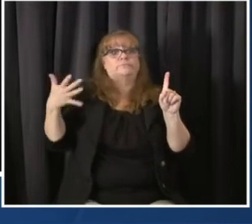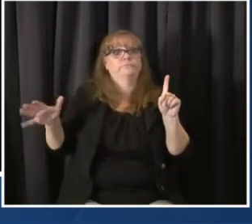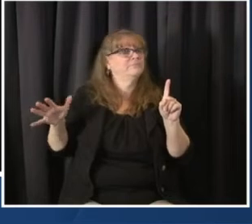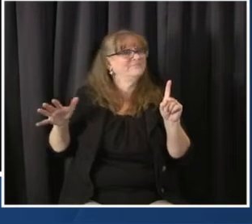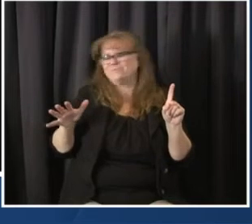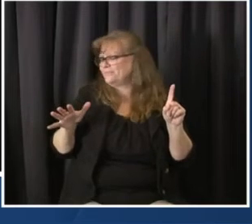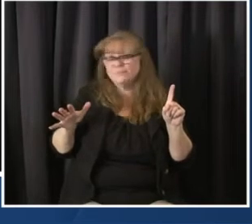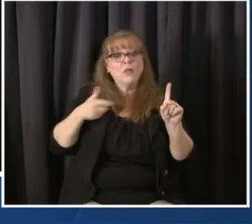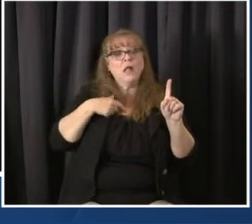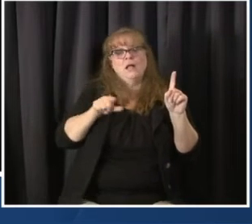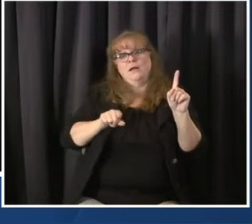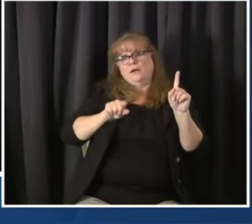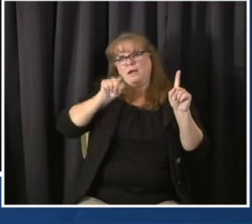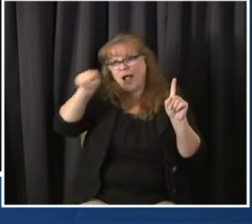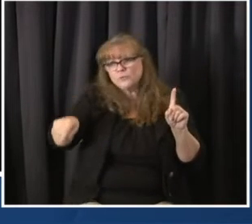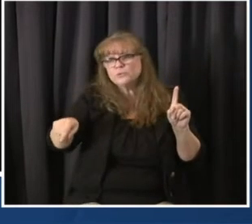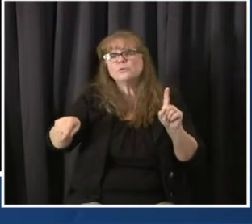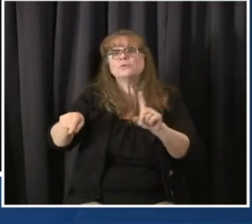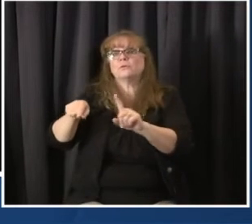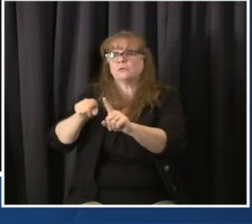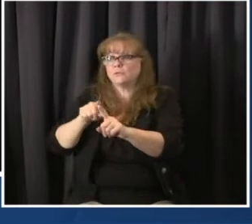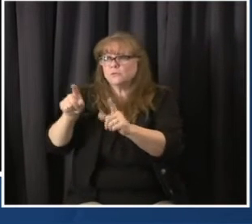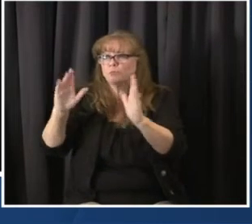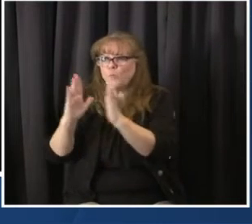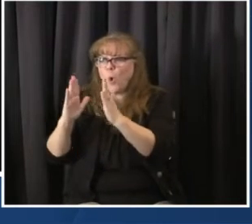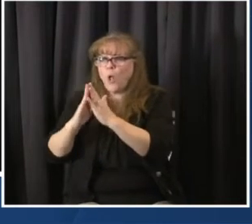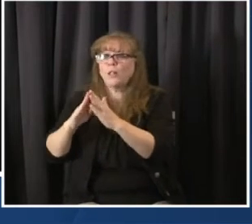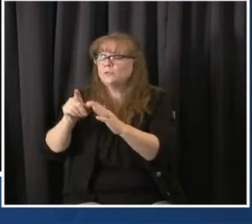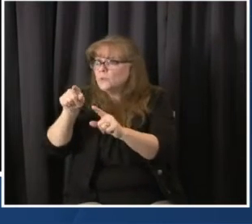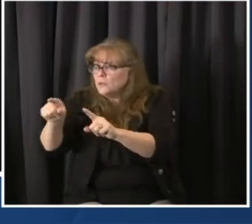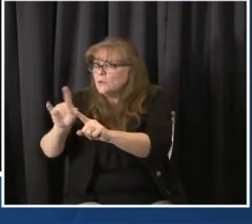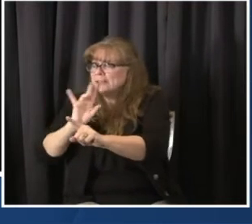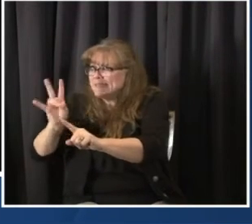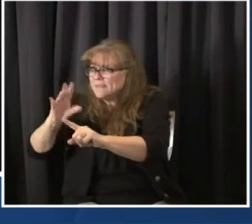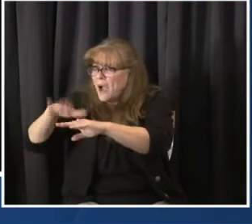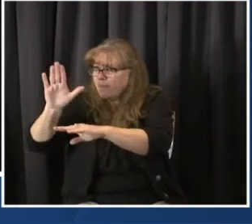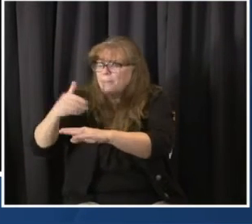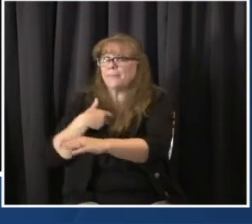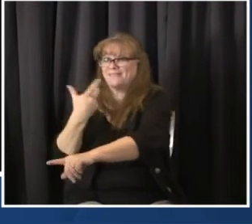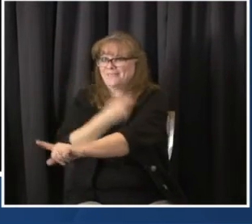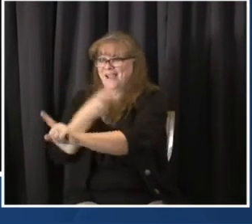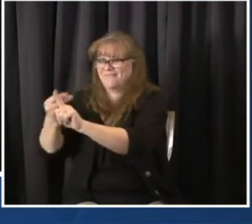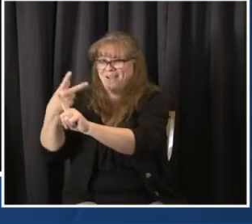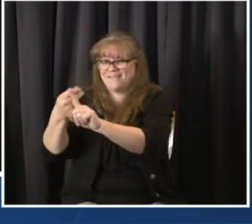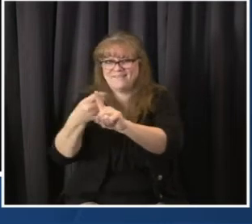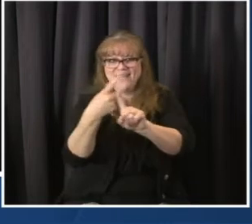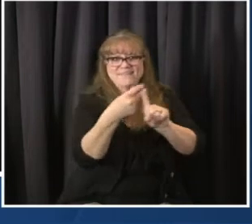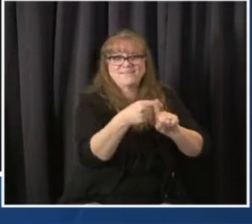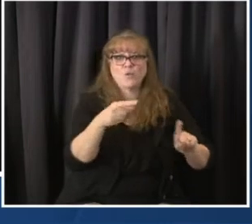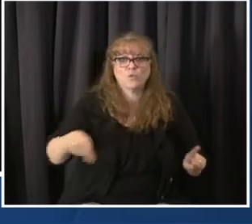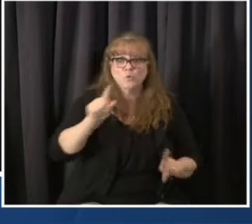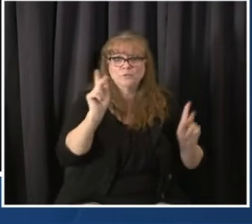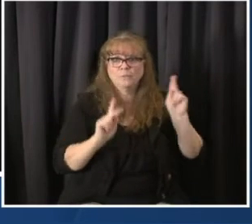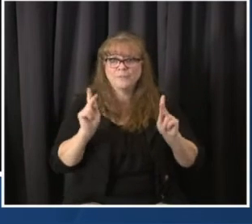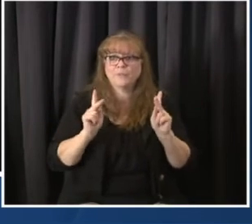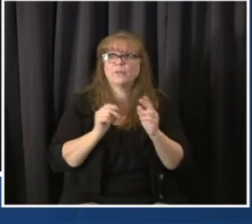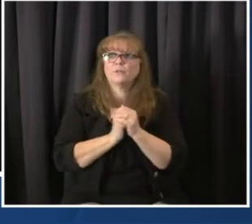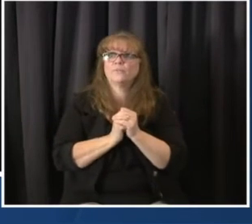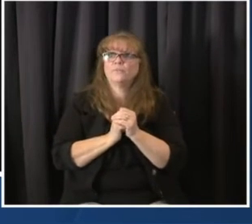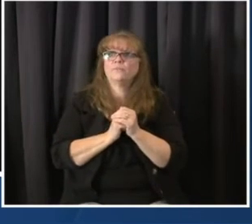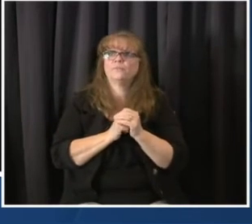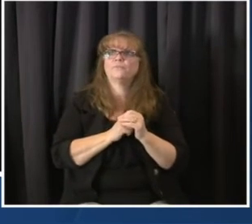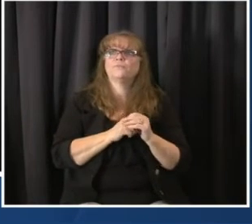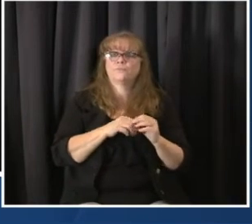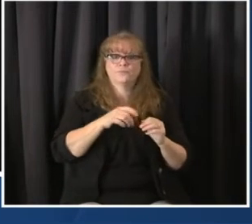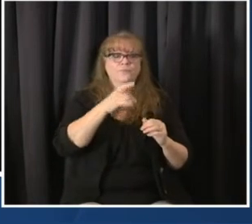Thank Governor. Hello, Oscar Raskel from Noticias Univision Colorado. Gobernador en español. Apenas tenemos una semana de que se